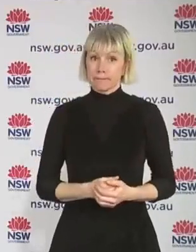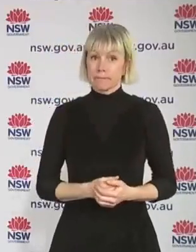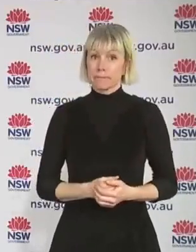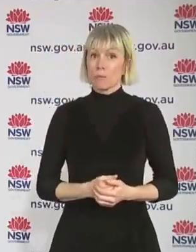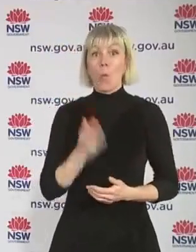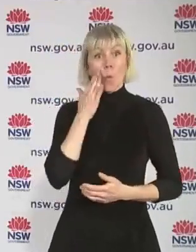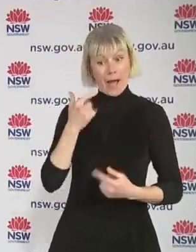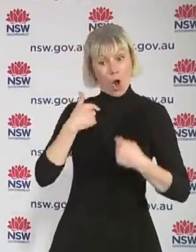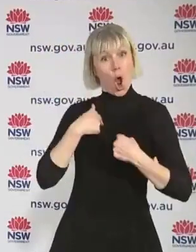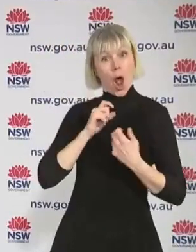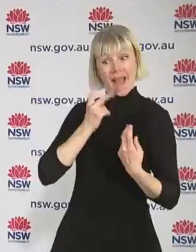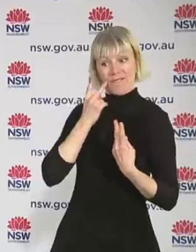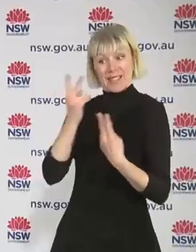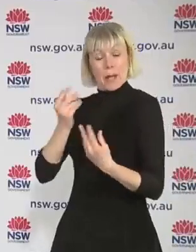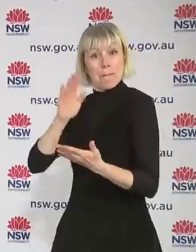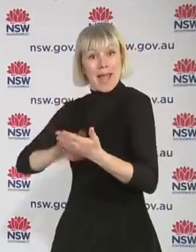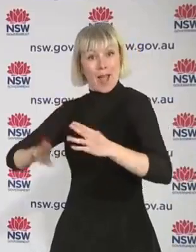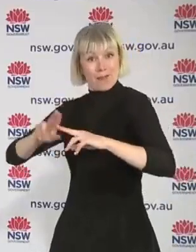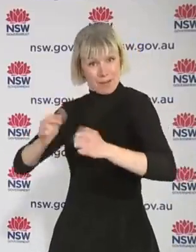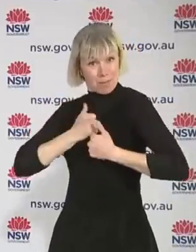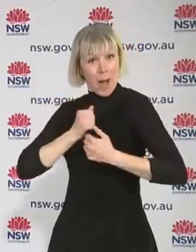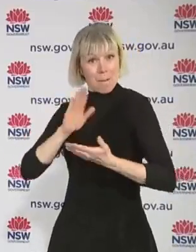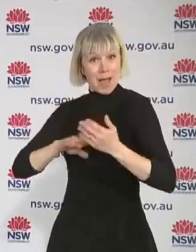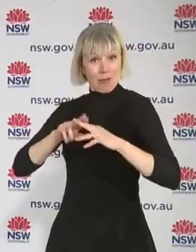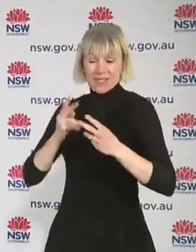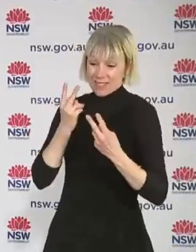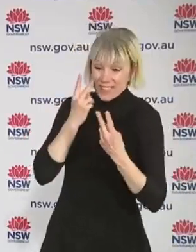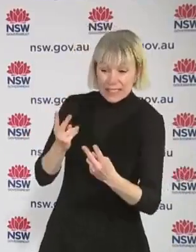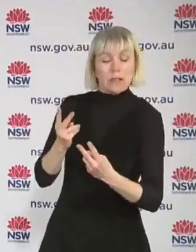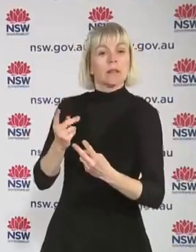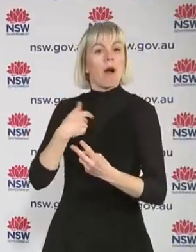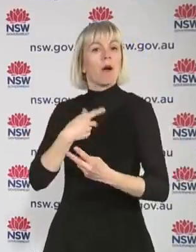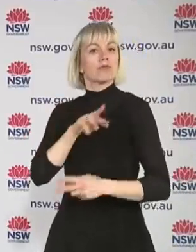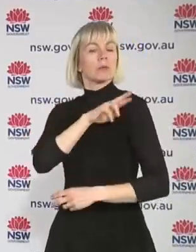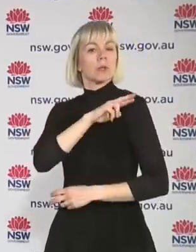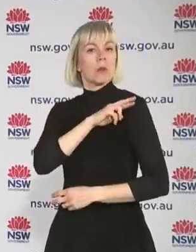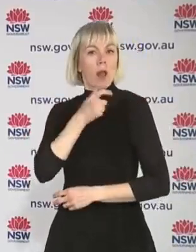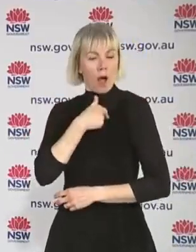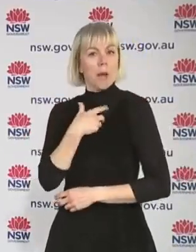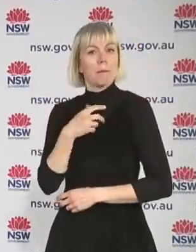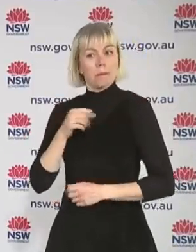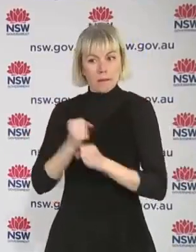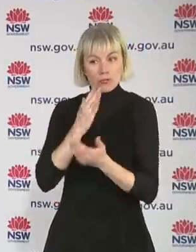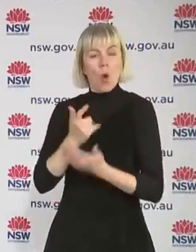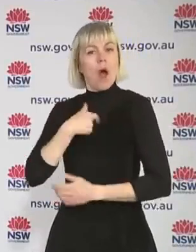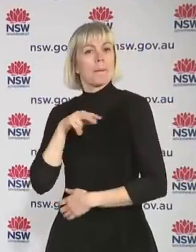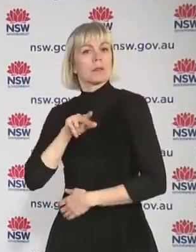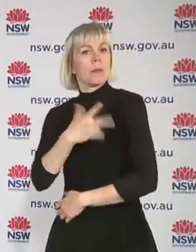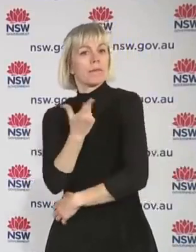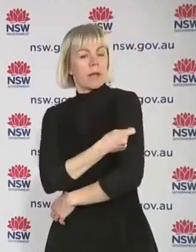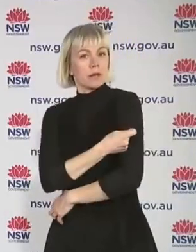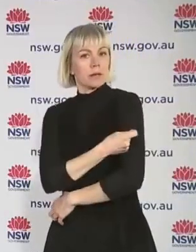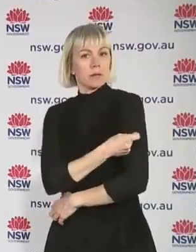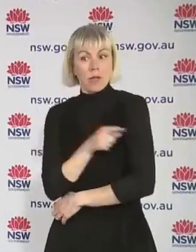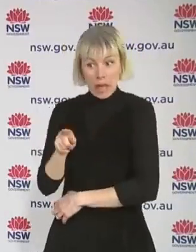my parents, even though we're all fully vaccinated, because the vulnerable are still prone to getting the disease and ending up in hospital. And we need to make sure that